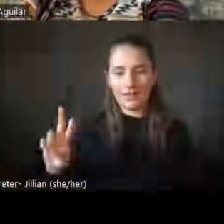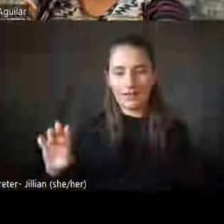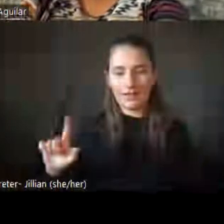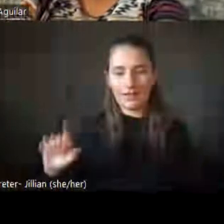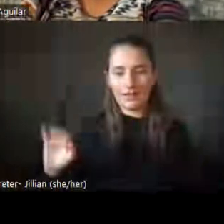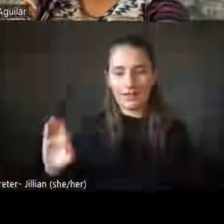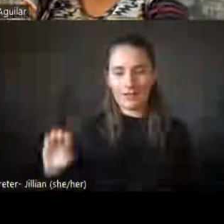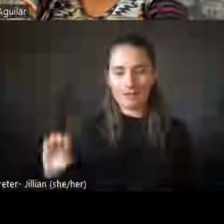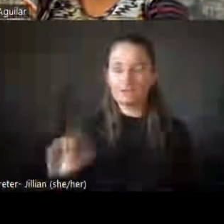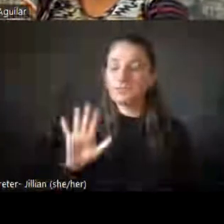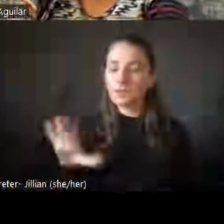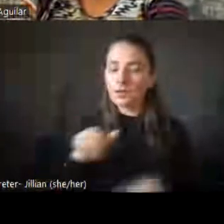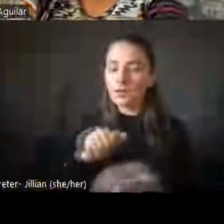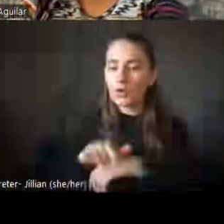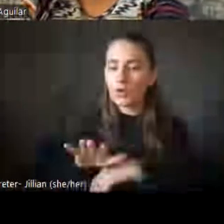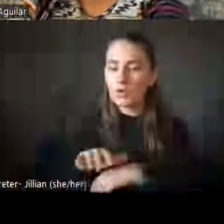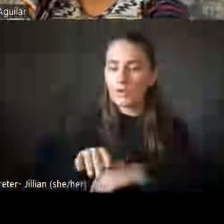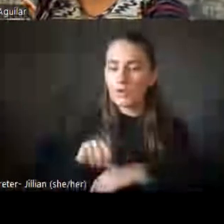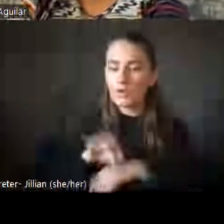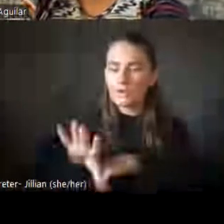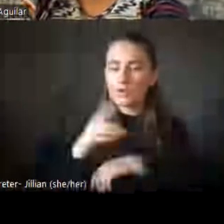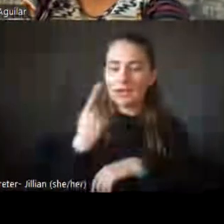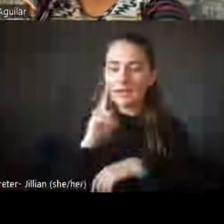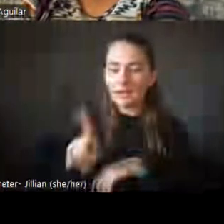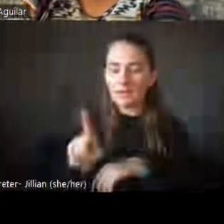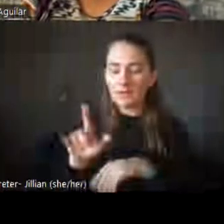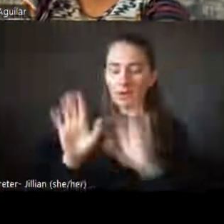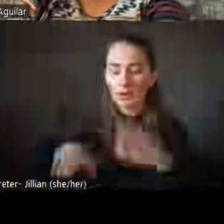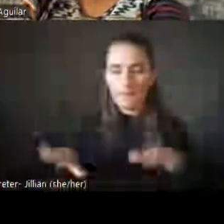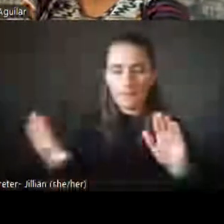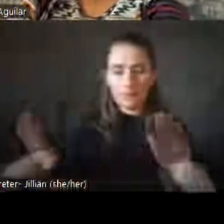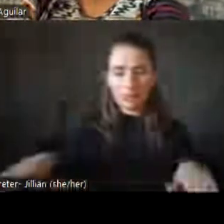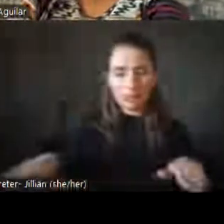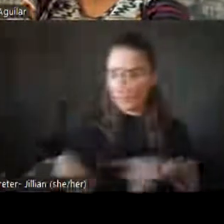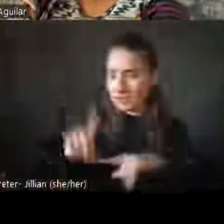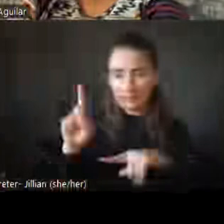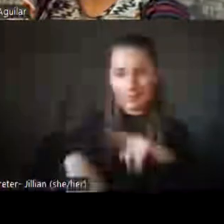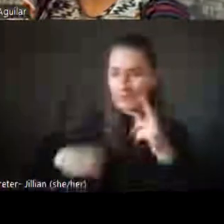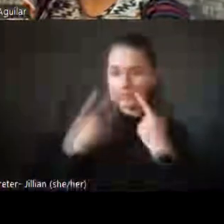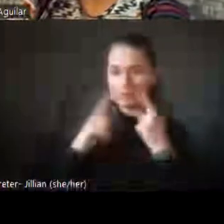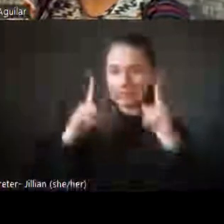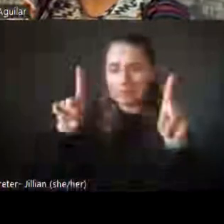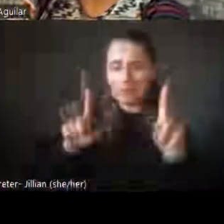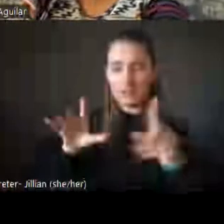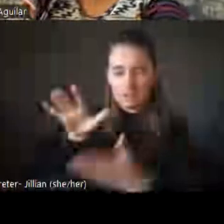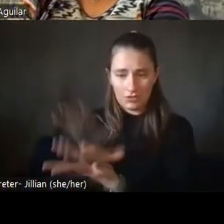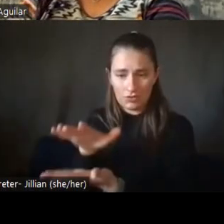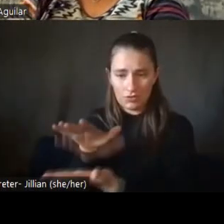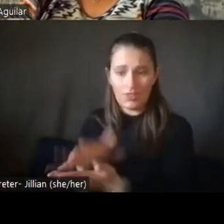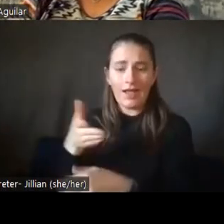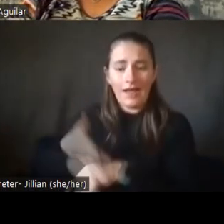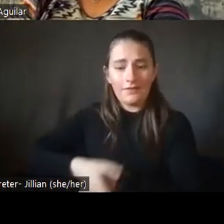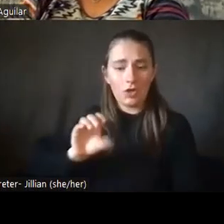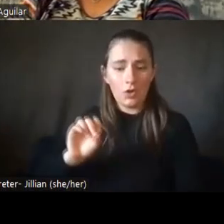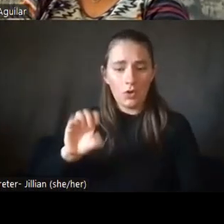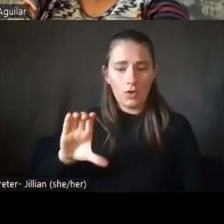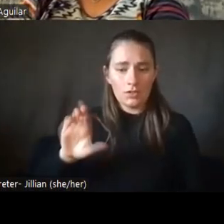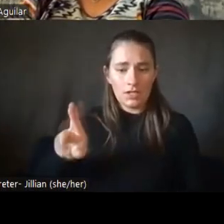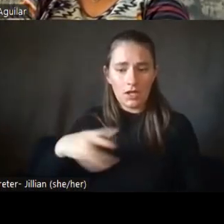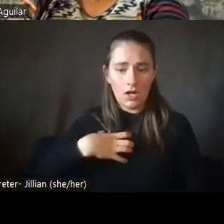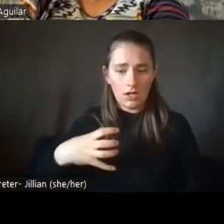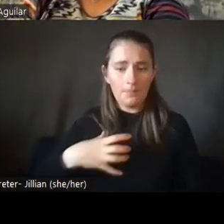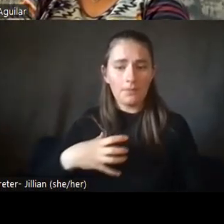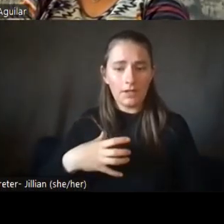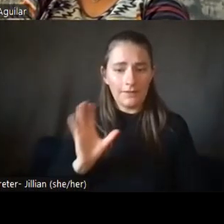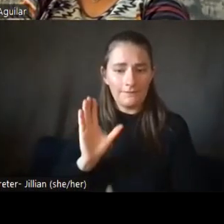parents who are not able to achieve success with their child's school, even after you file an OCR complaint? If we will